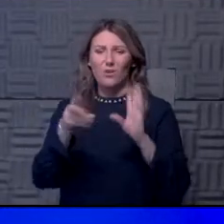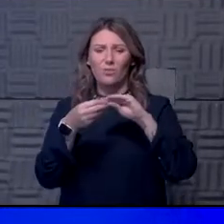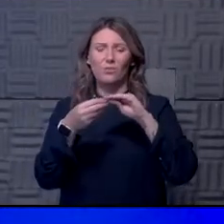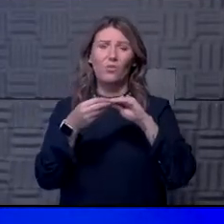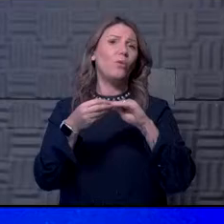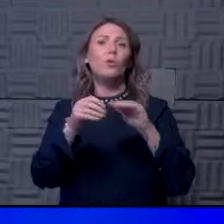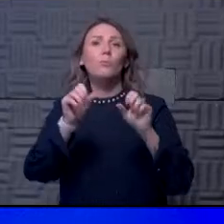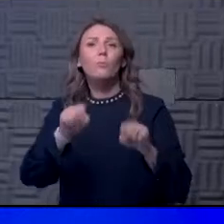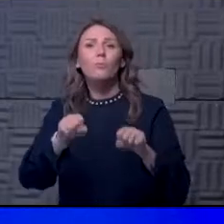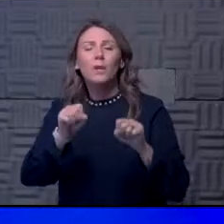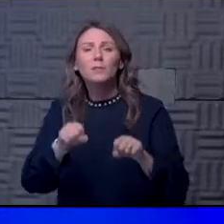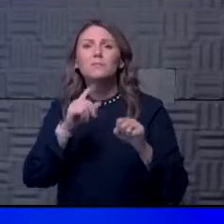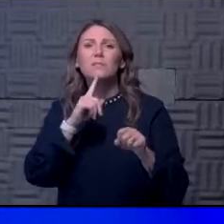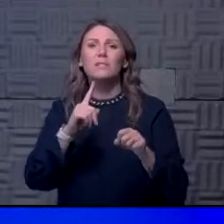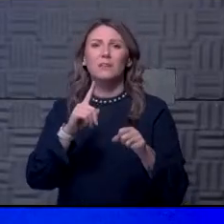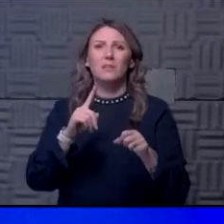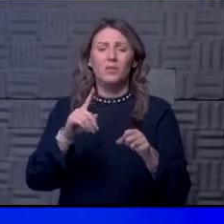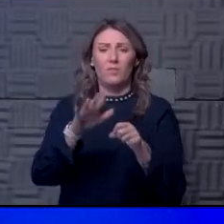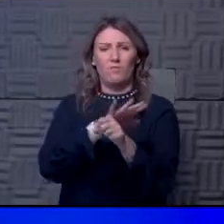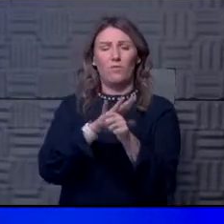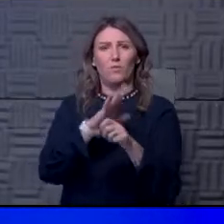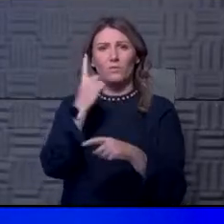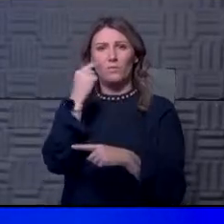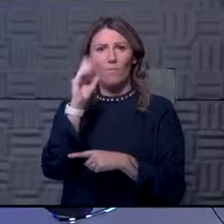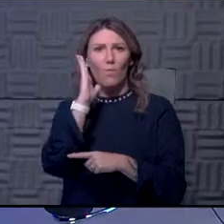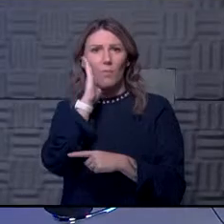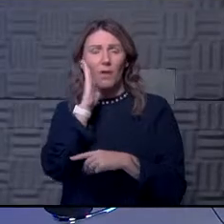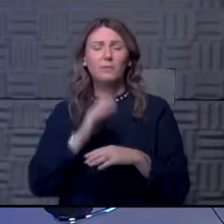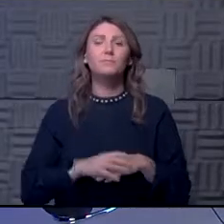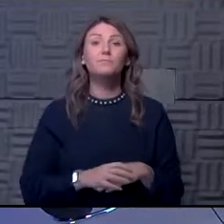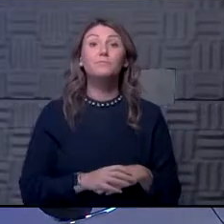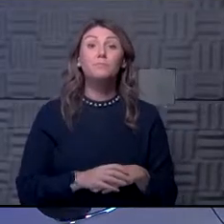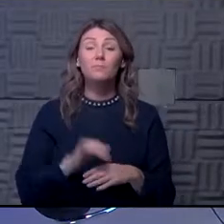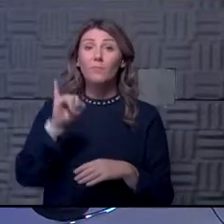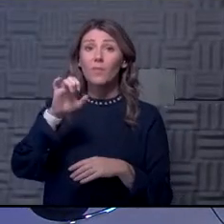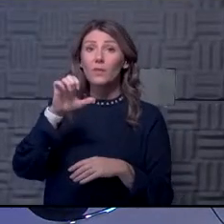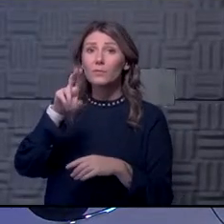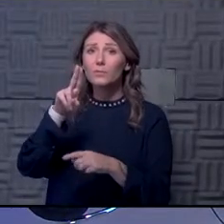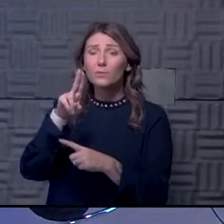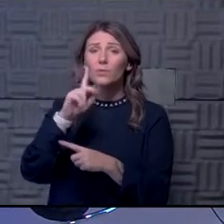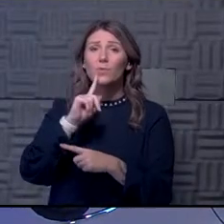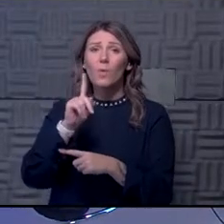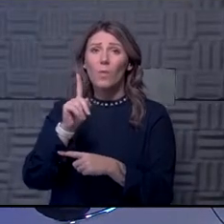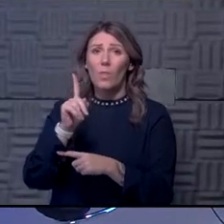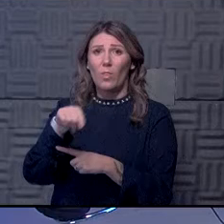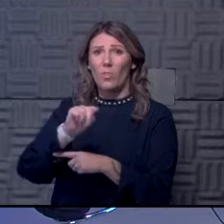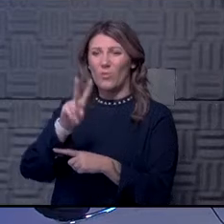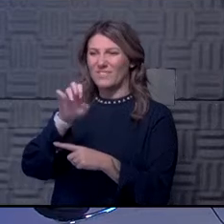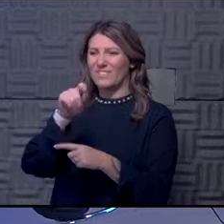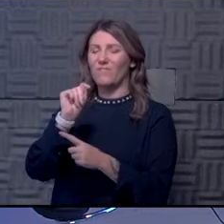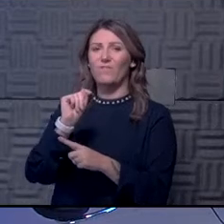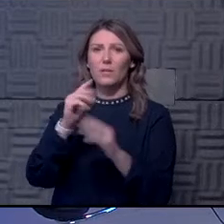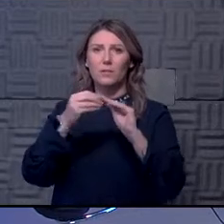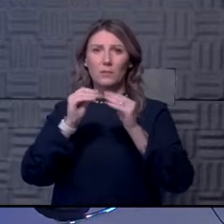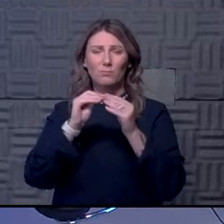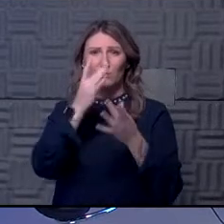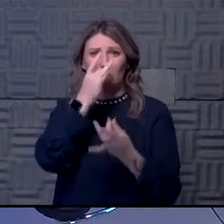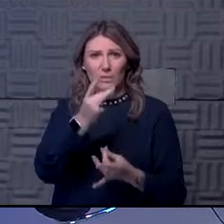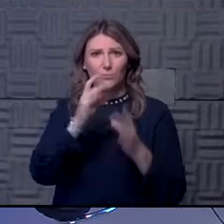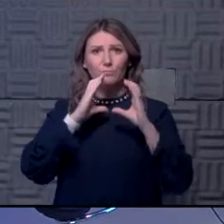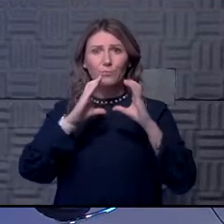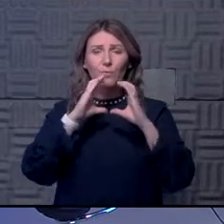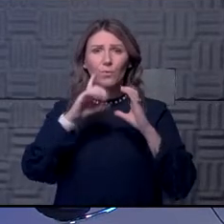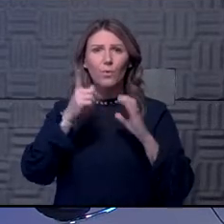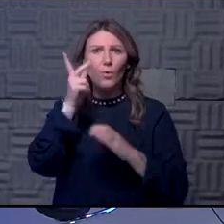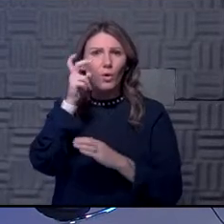capacity for hospital beds is over there. You know, the ICU numbers, ventilator numbers, that's been an interesting conversation. We heard, I think, this